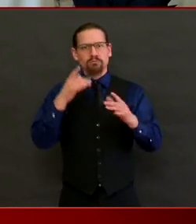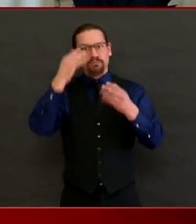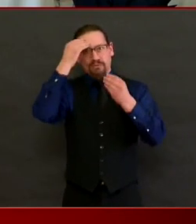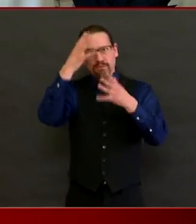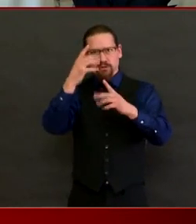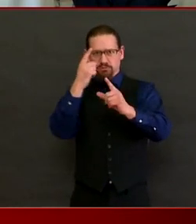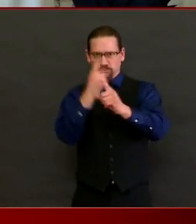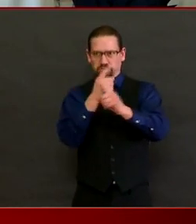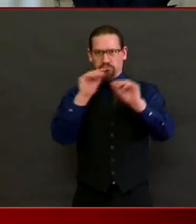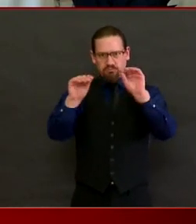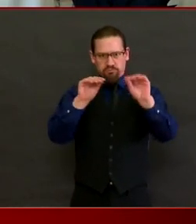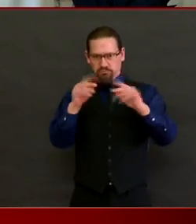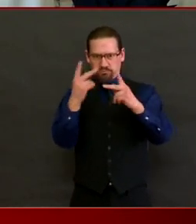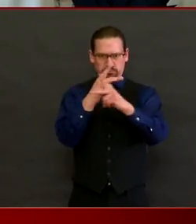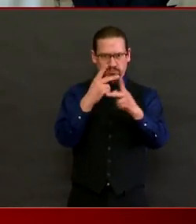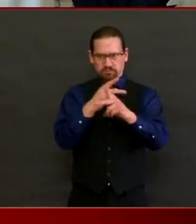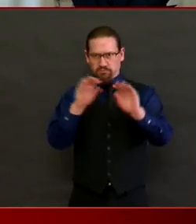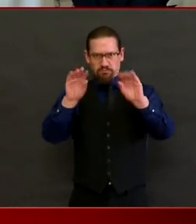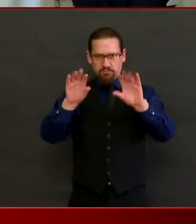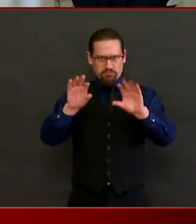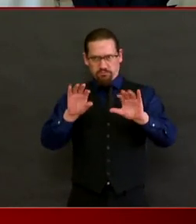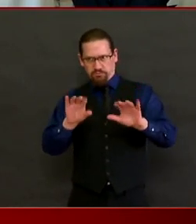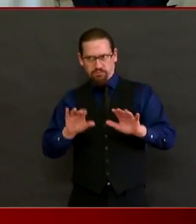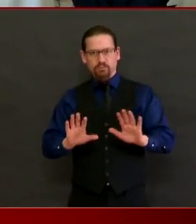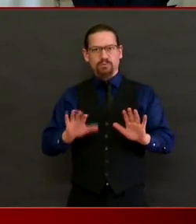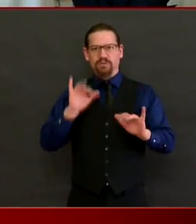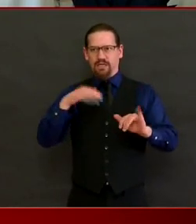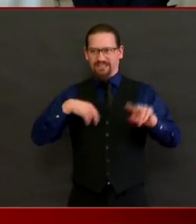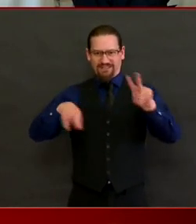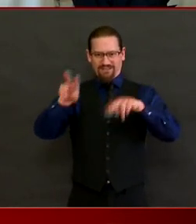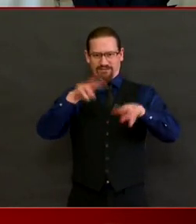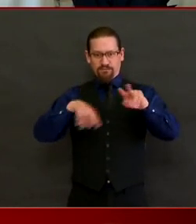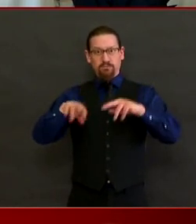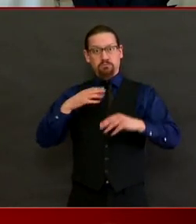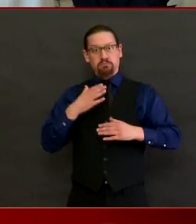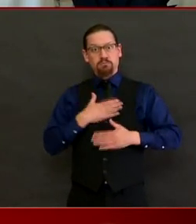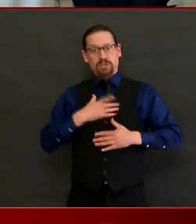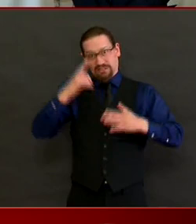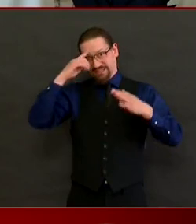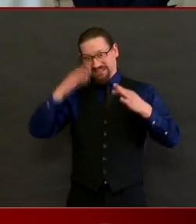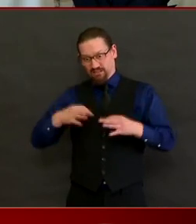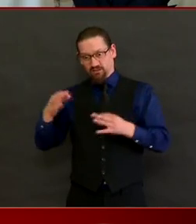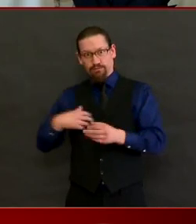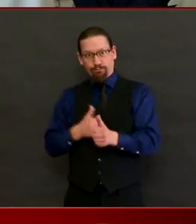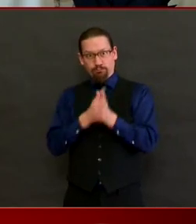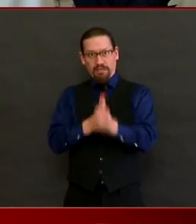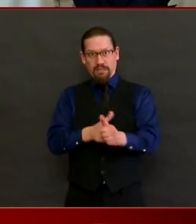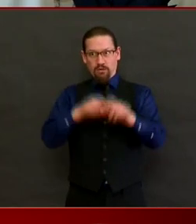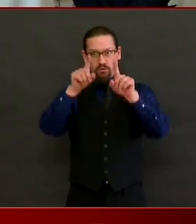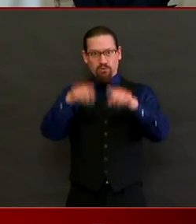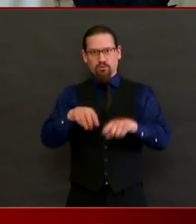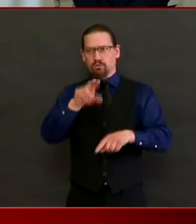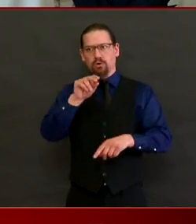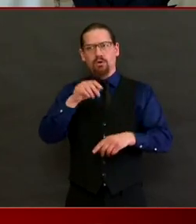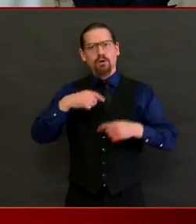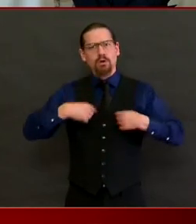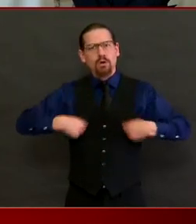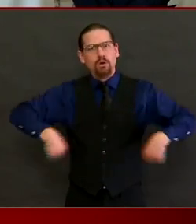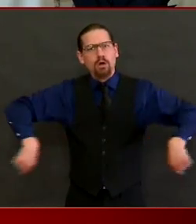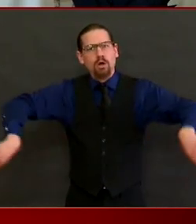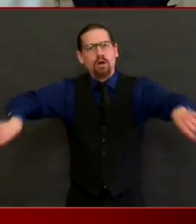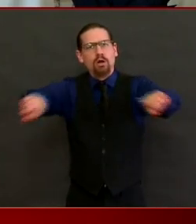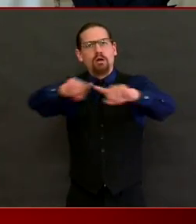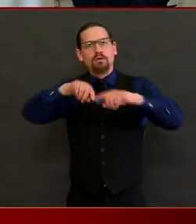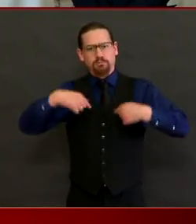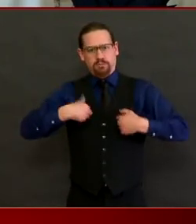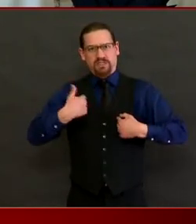None of the decisions we're making, any of us, is perfect, which is why you have to make mistakes, be flexible, and readjust. Do the best you